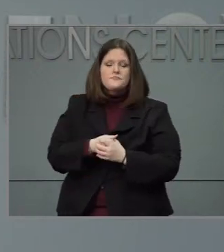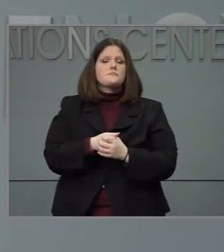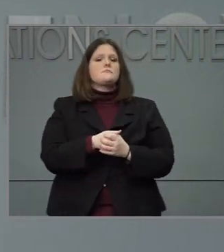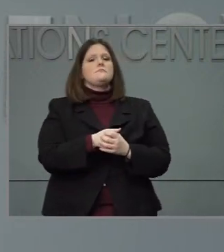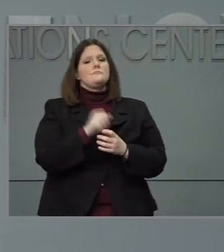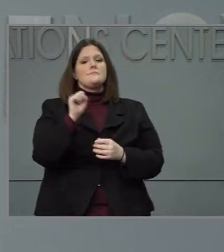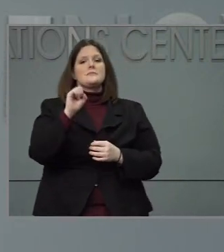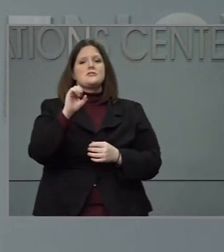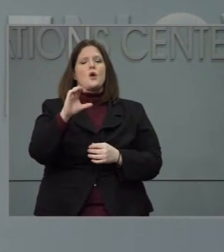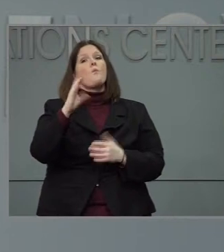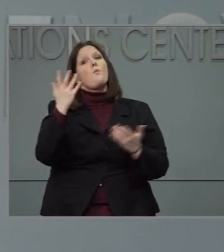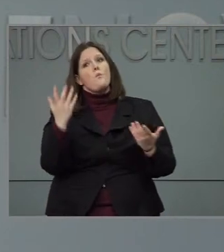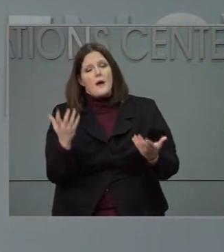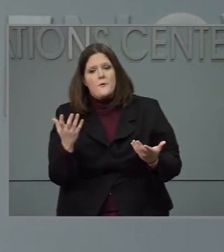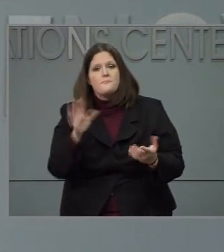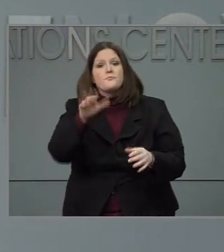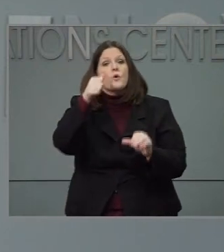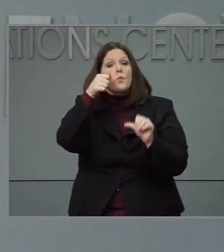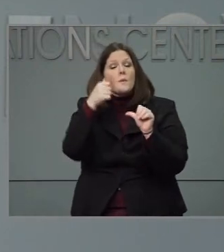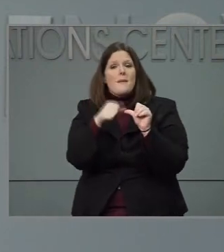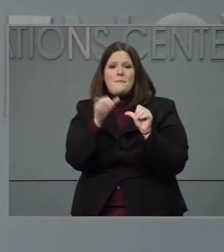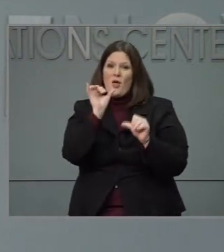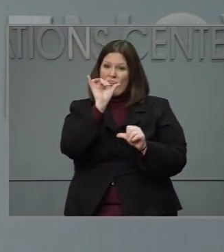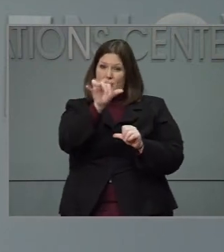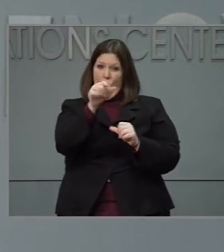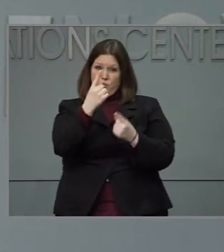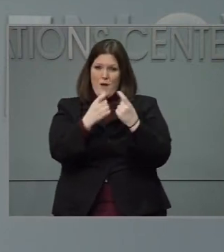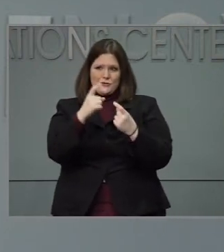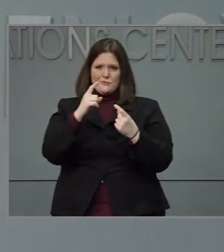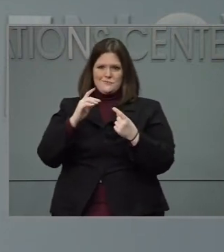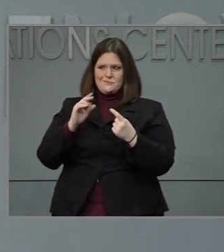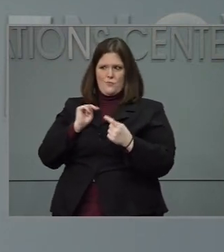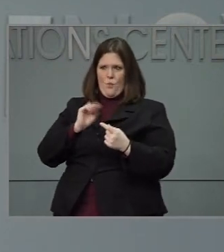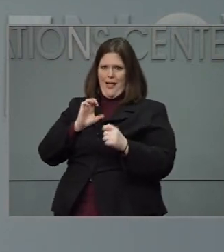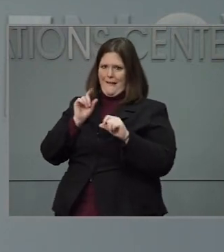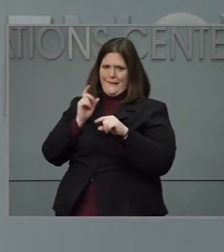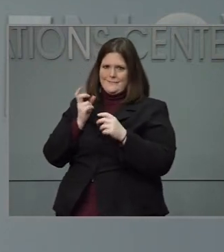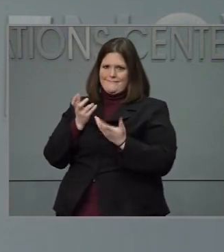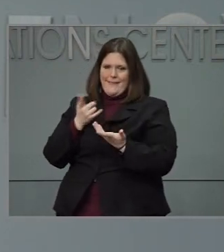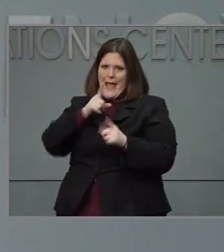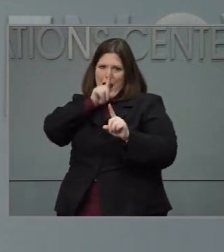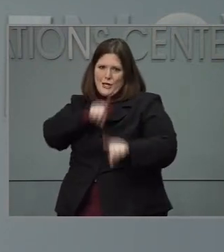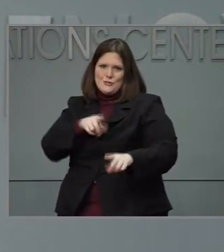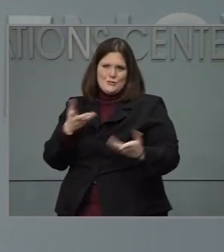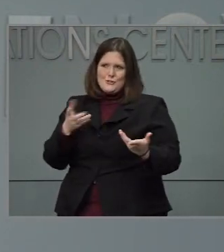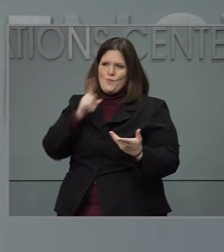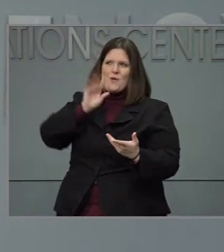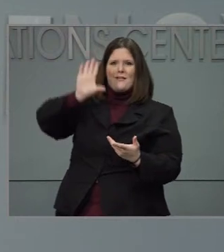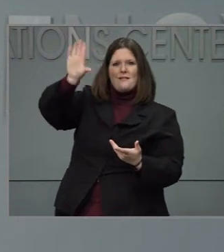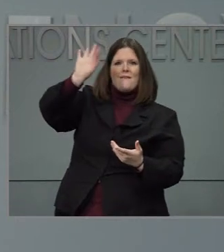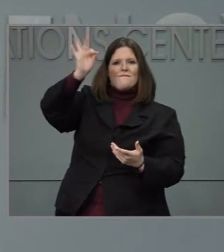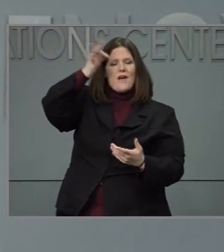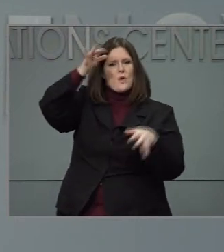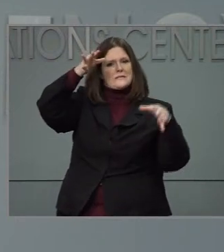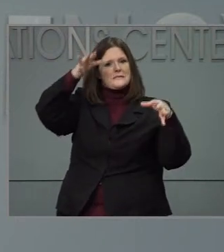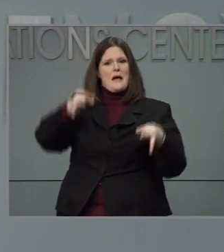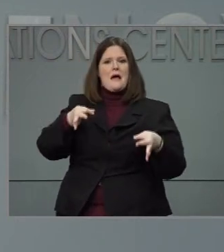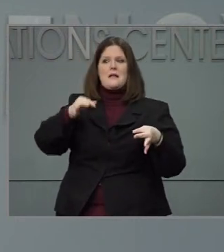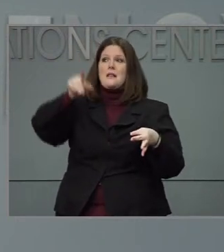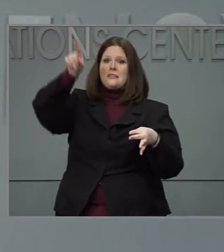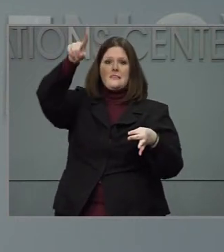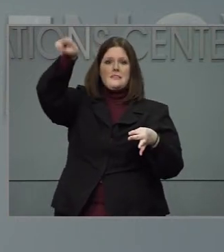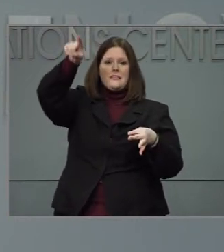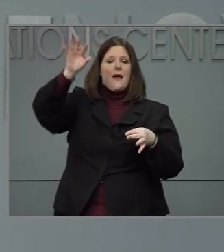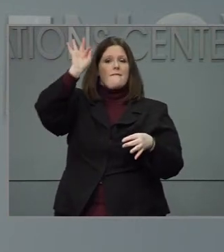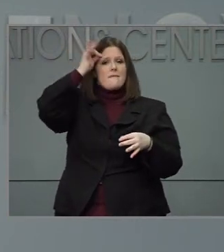more of, you know, again, these are better questions for the federal government in terms of how did they decide on the slightly larger allocations